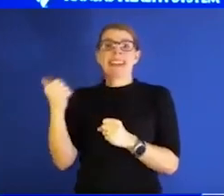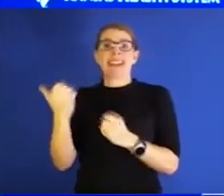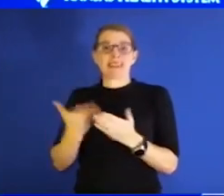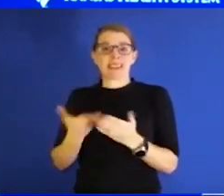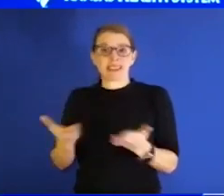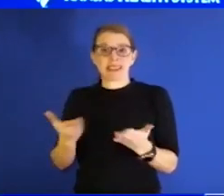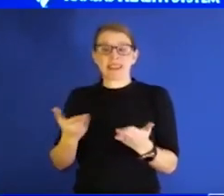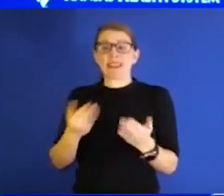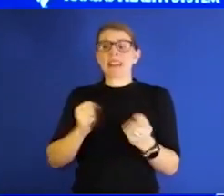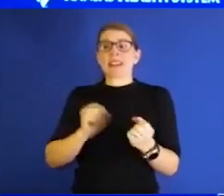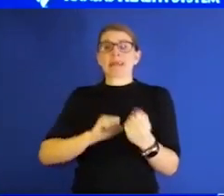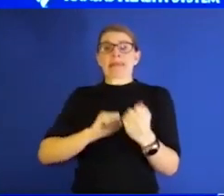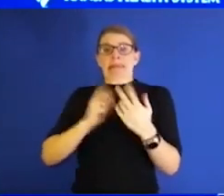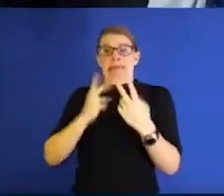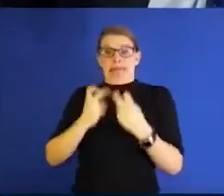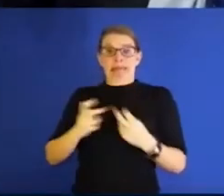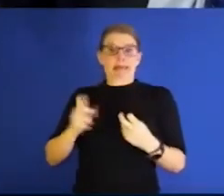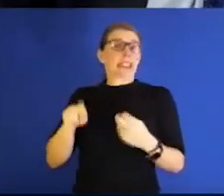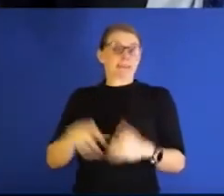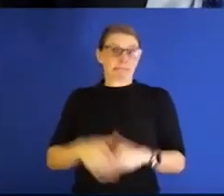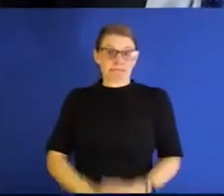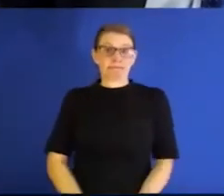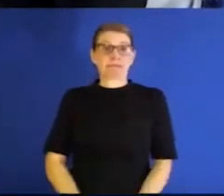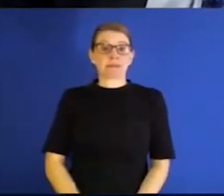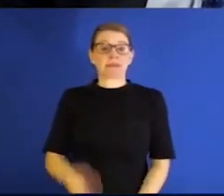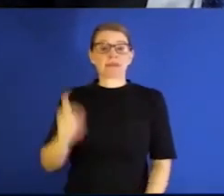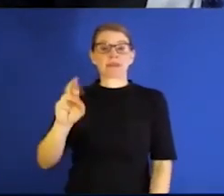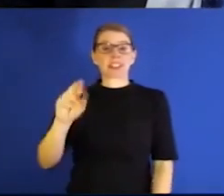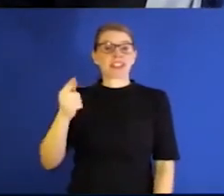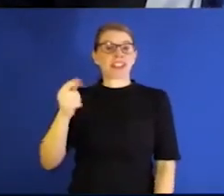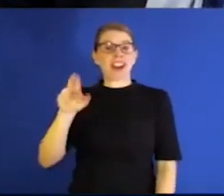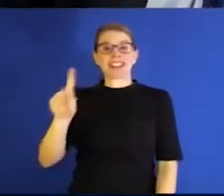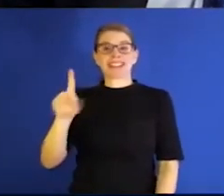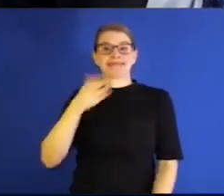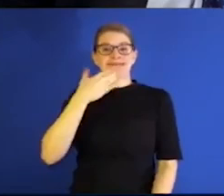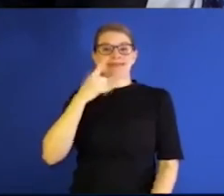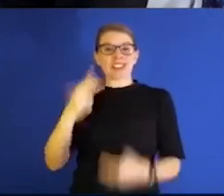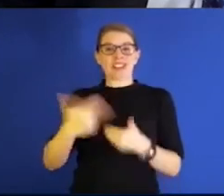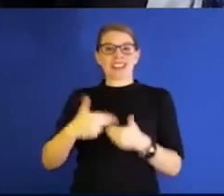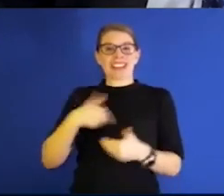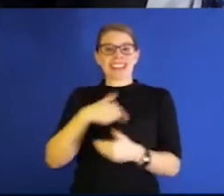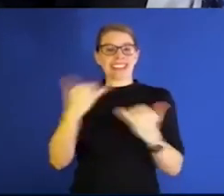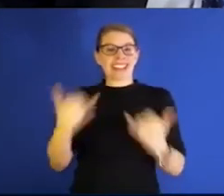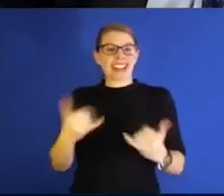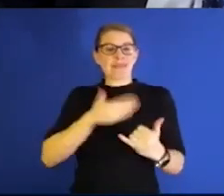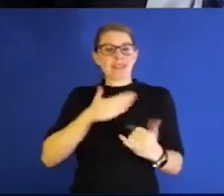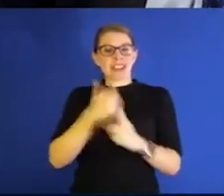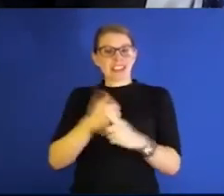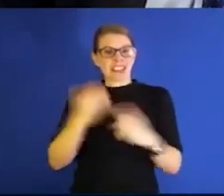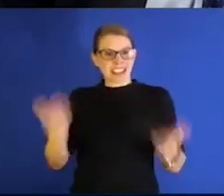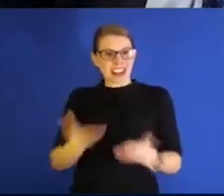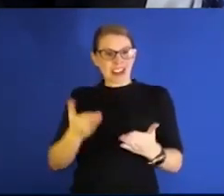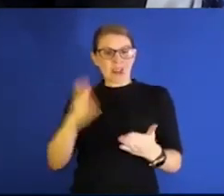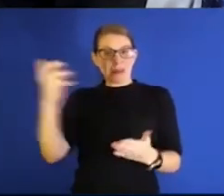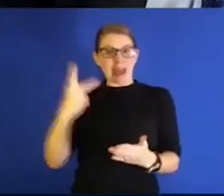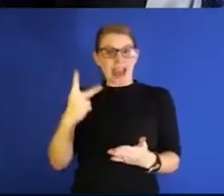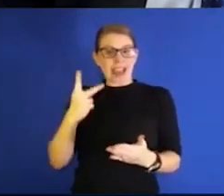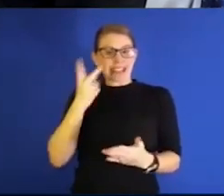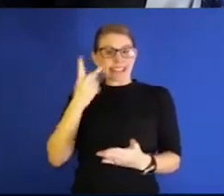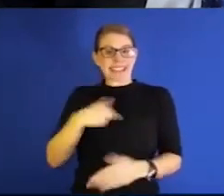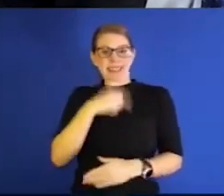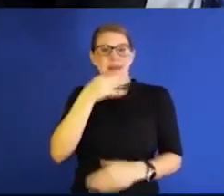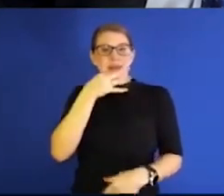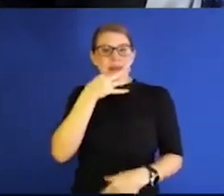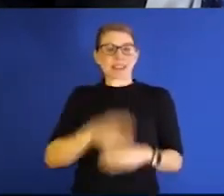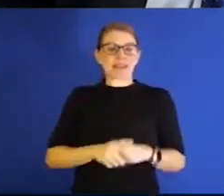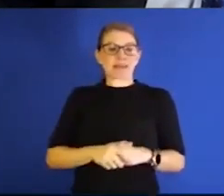evaluated. Dr. Girard, thank you so much for being with us today. We're so glad you were here. You'll have to come back and see us soon. In the meantime, can